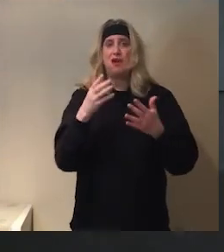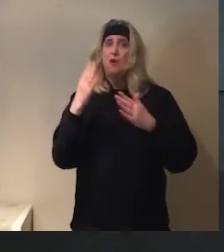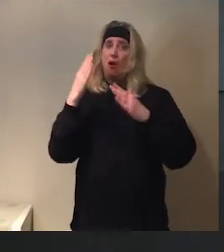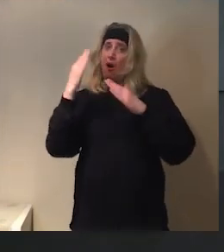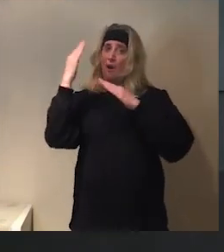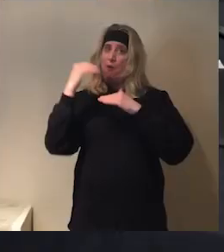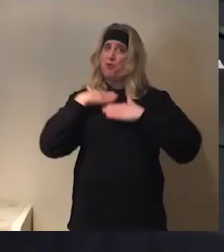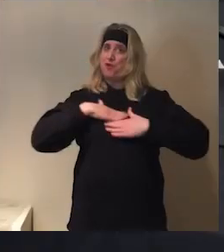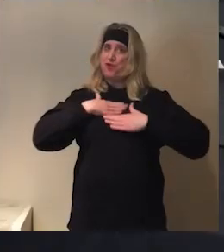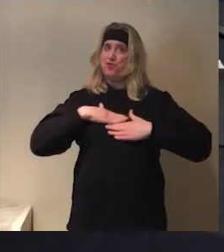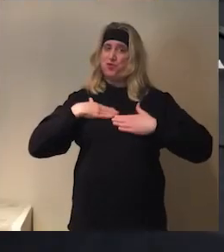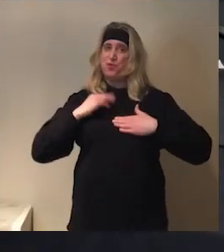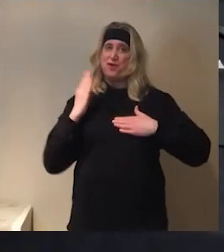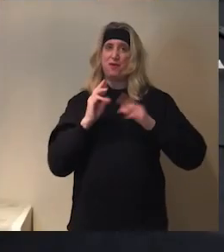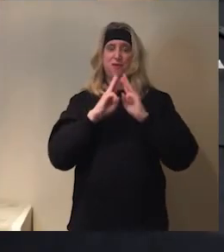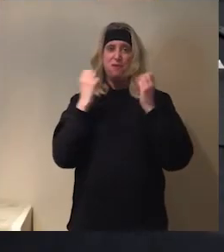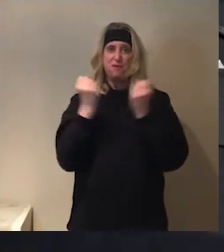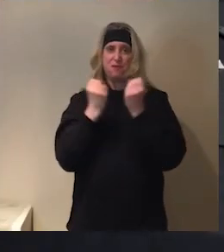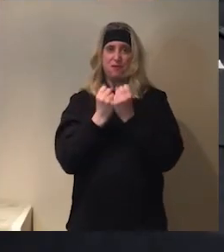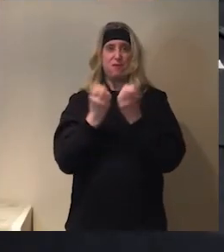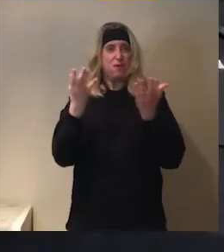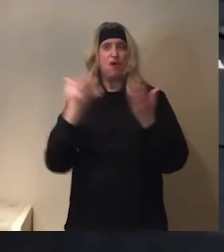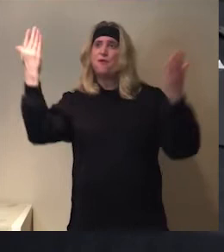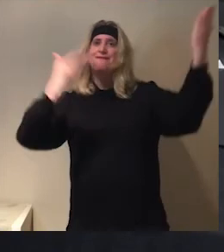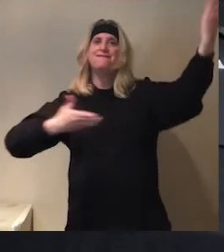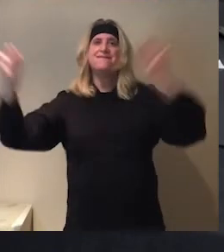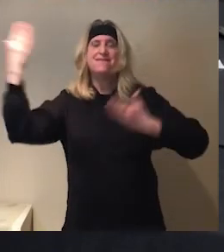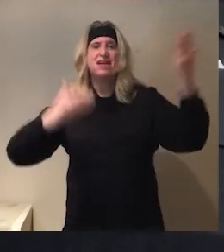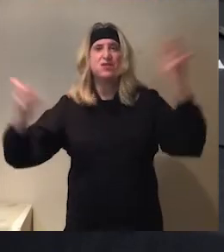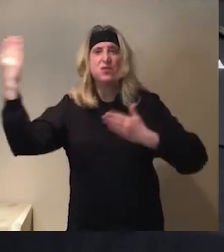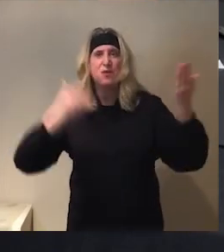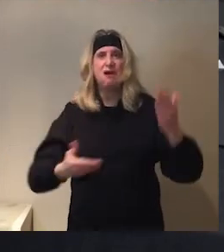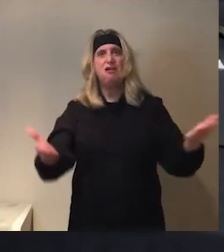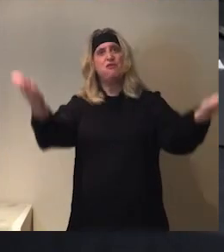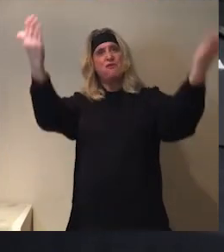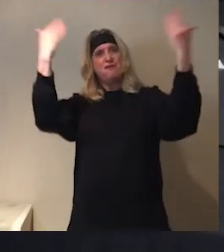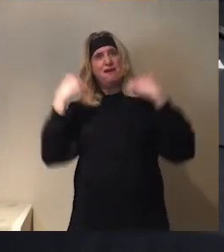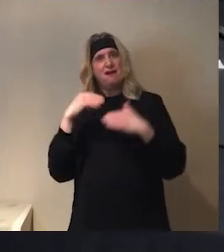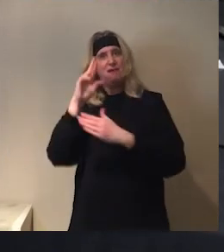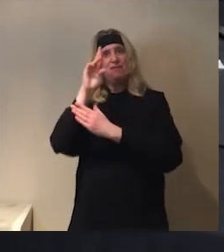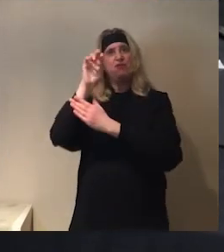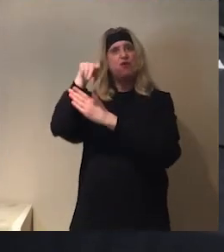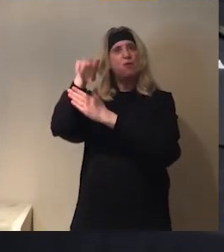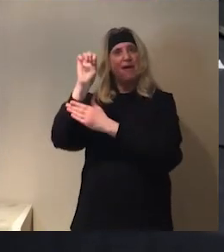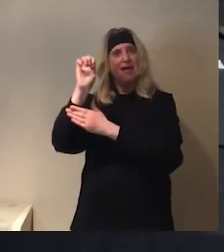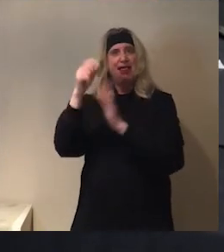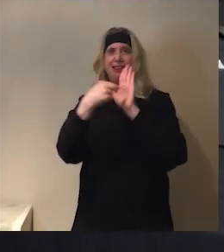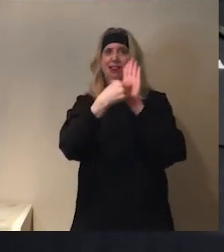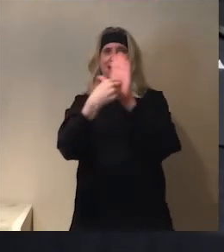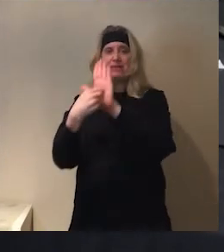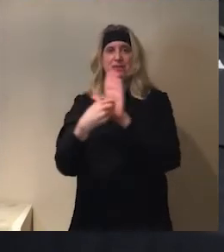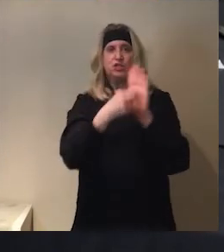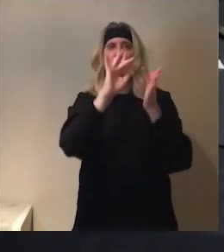our little workshop. And we want to invite you all to see the Real Pal exhibition on the website.